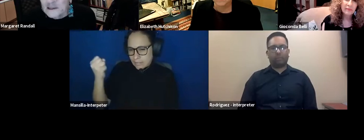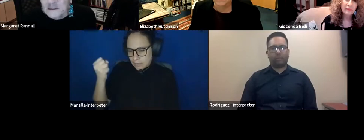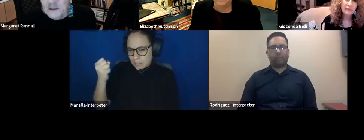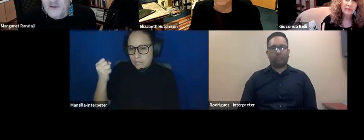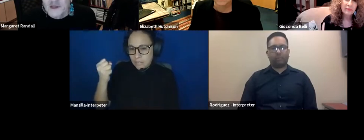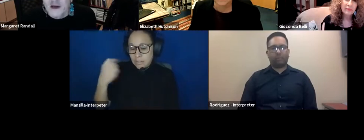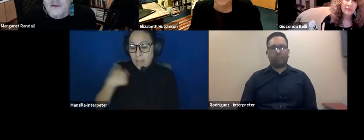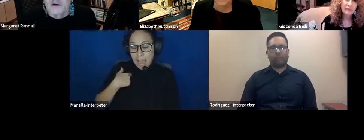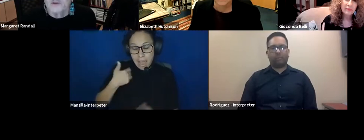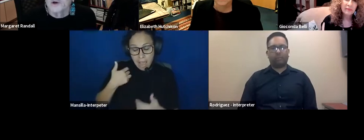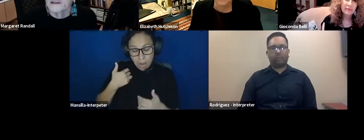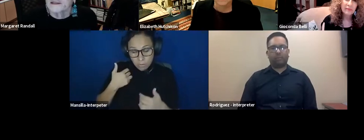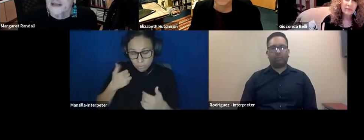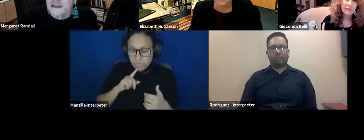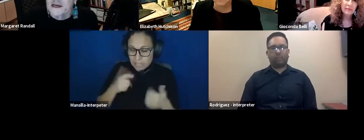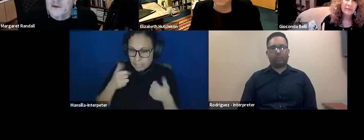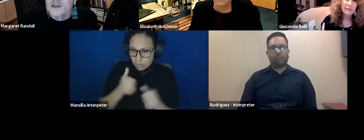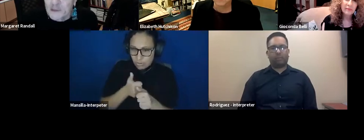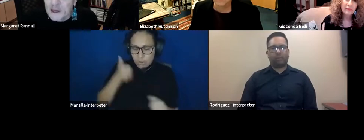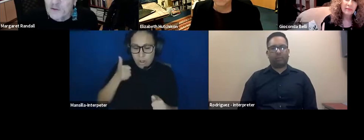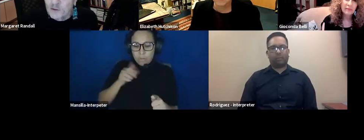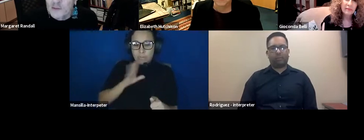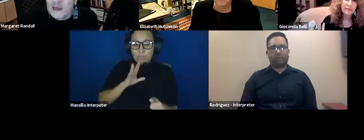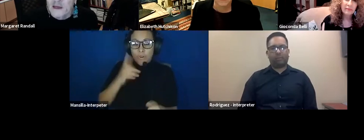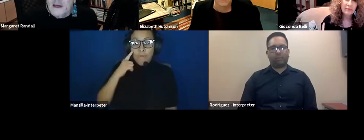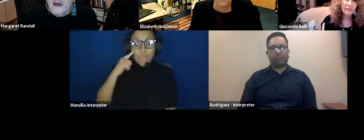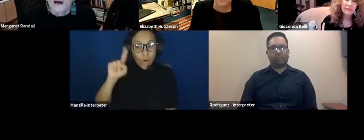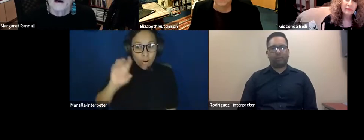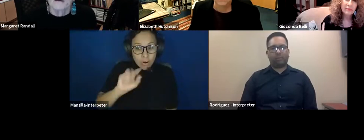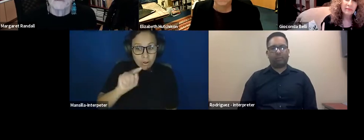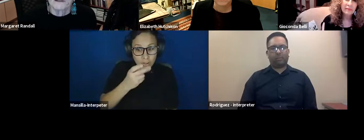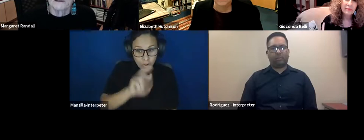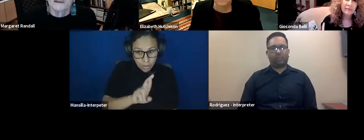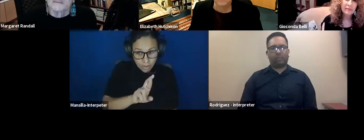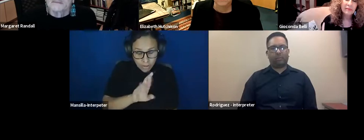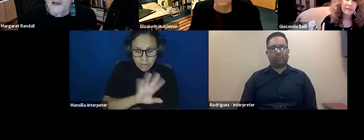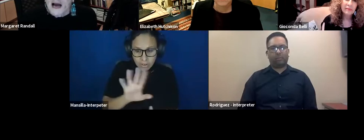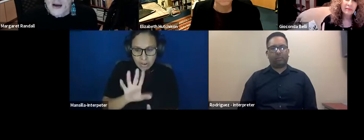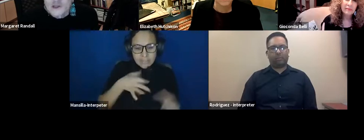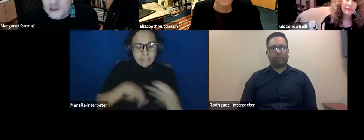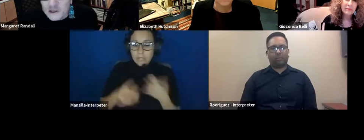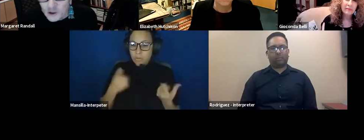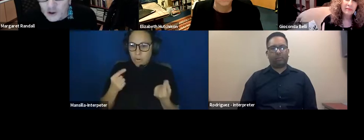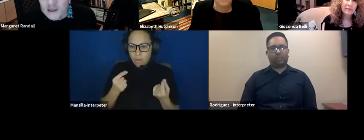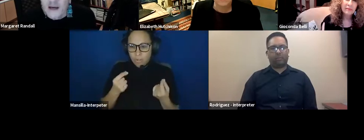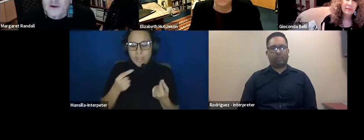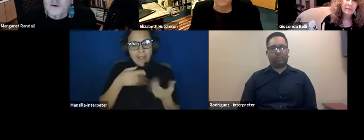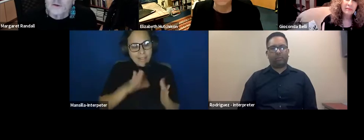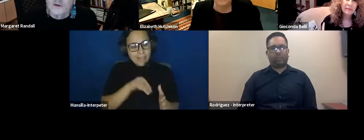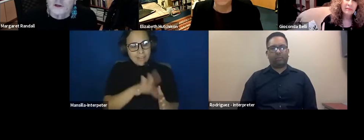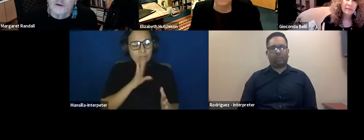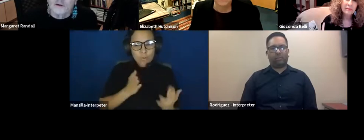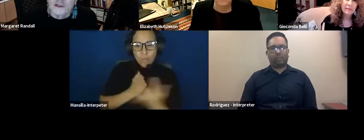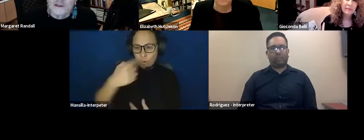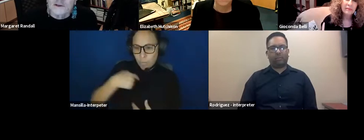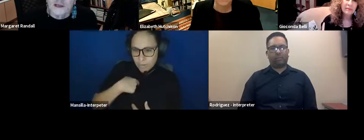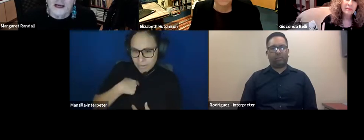not to speak for the other. I was trying to let the other speak through me. Uh, but, um, I was just learning how to do,